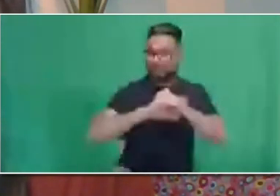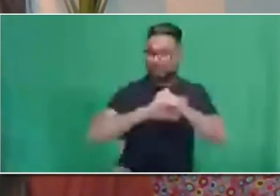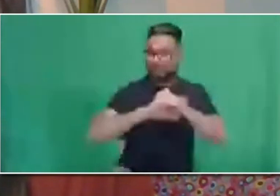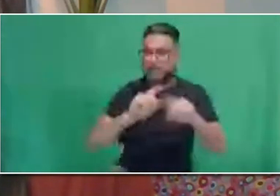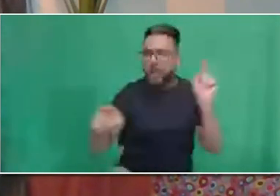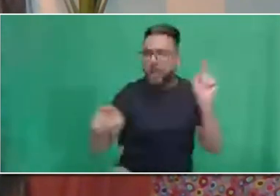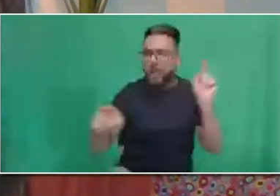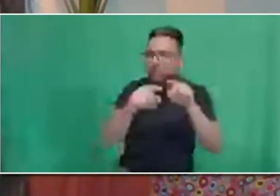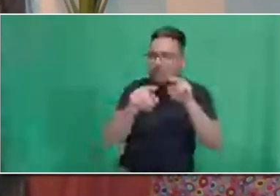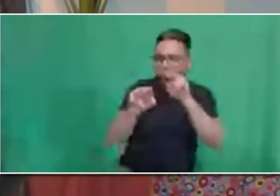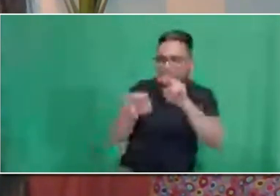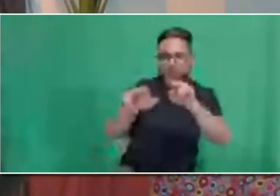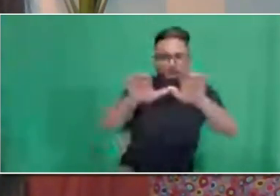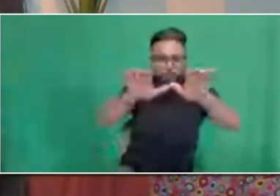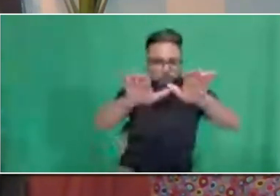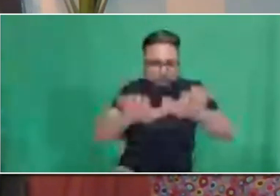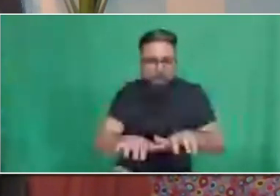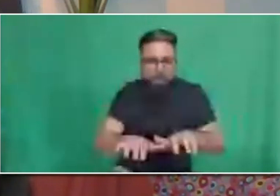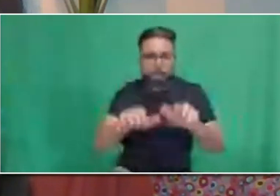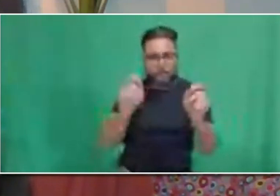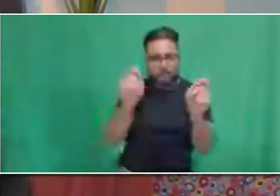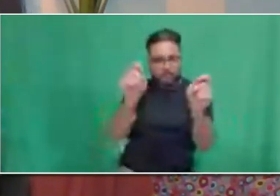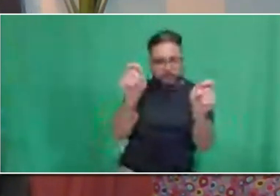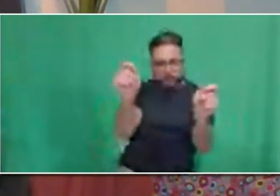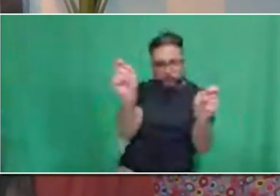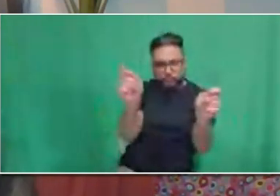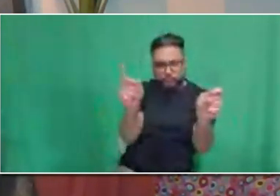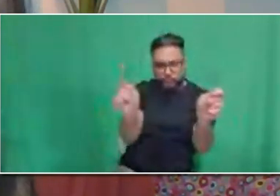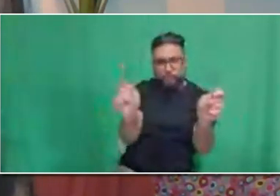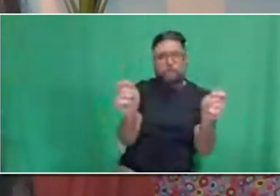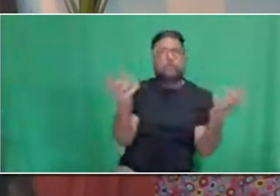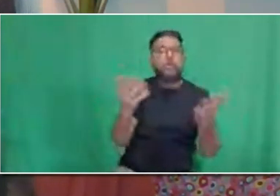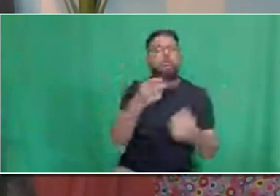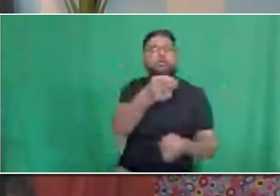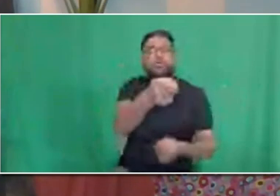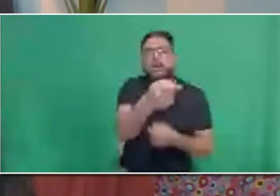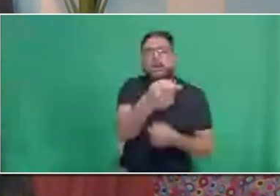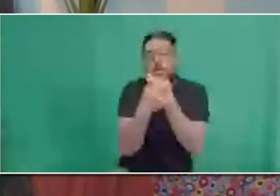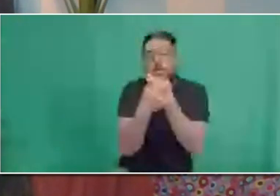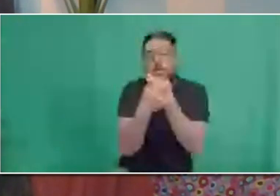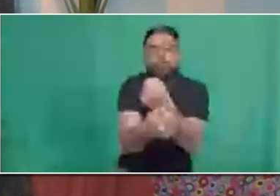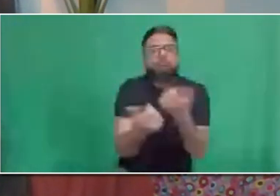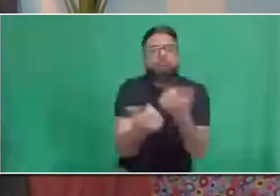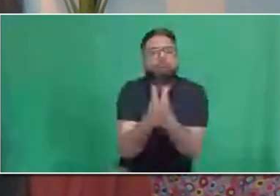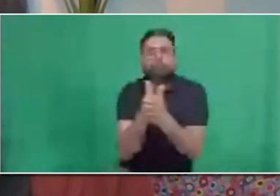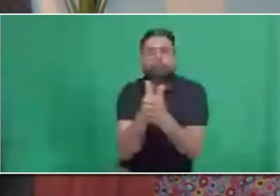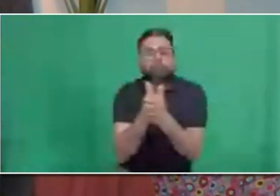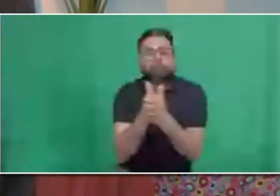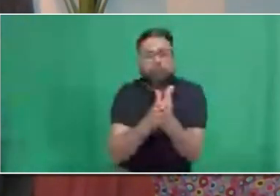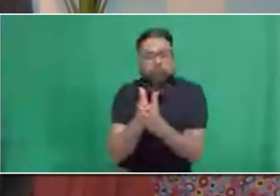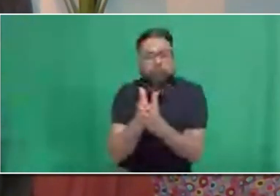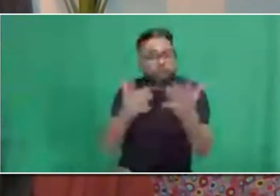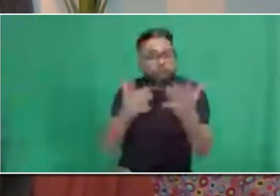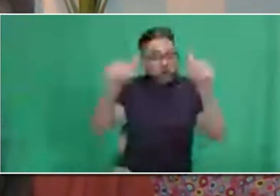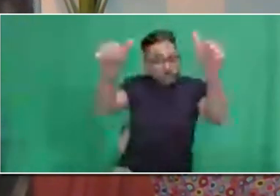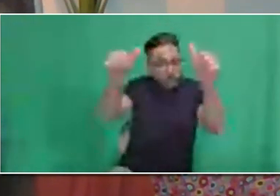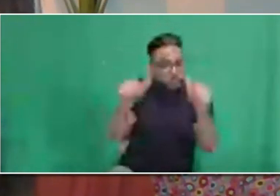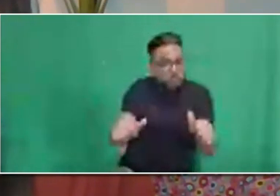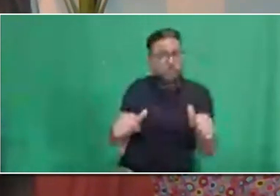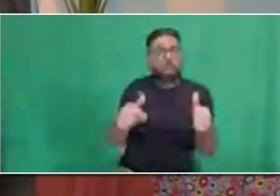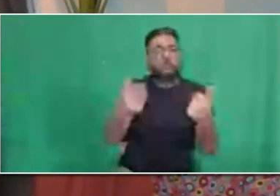posted, you should be able to receive a job email alert. We typically post it at the end of the year or the beginning of the year.